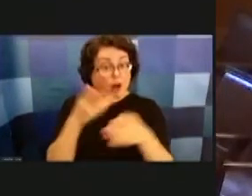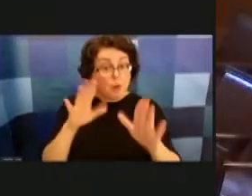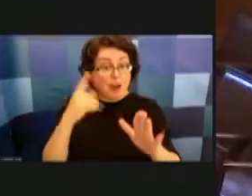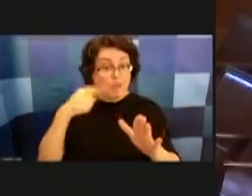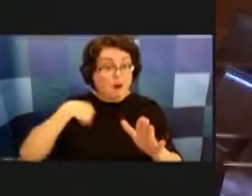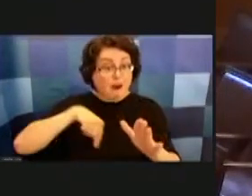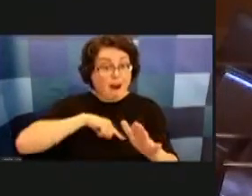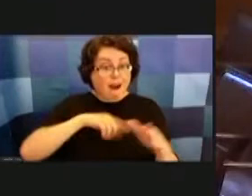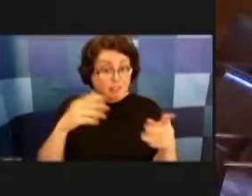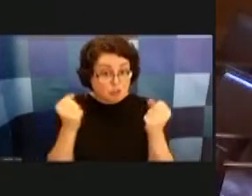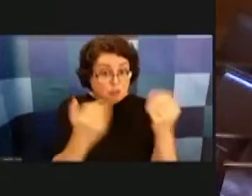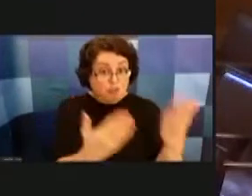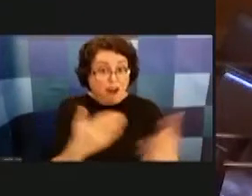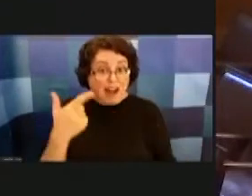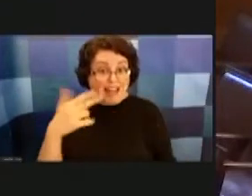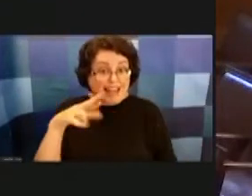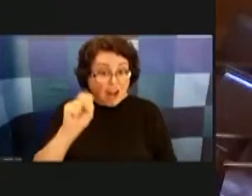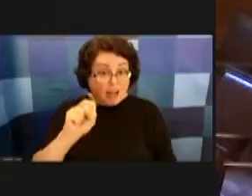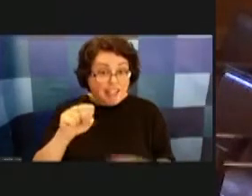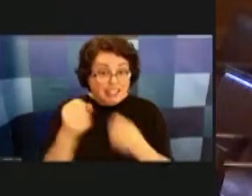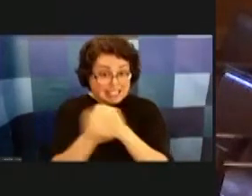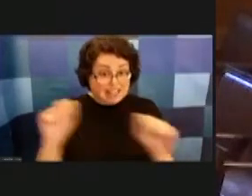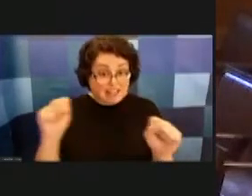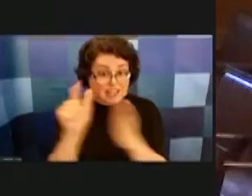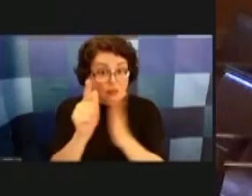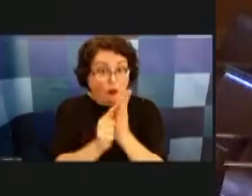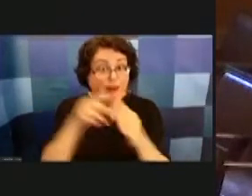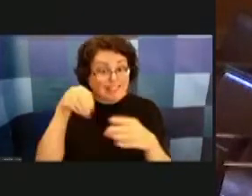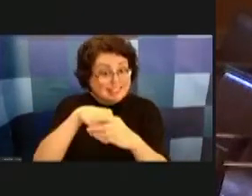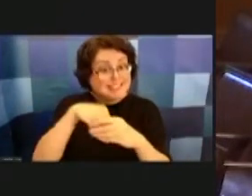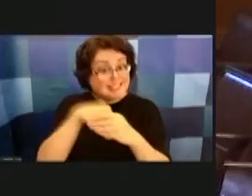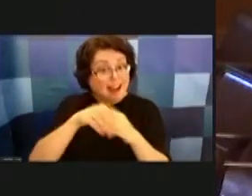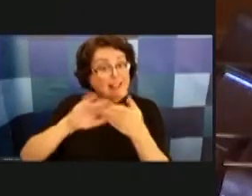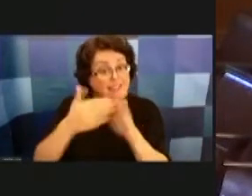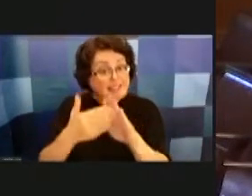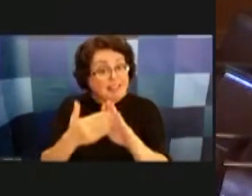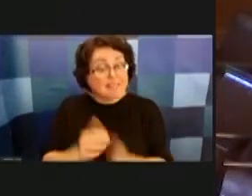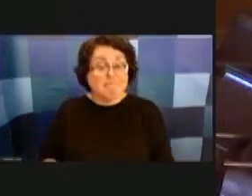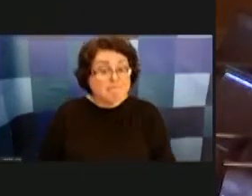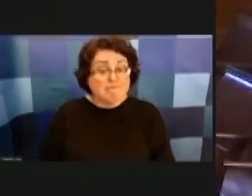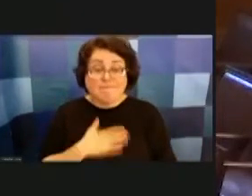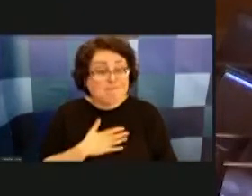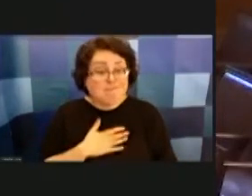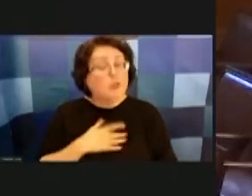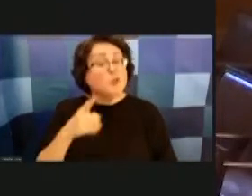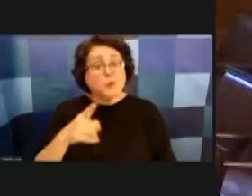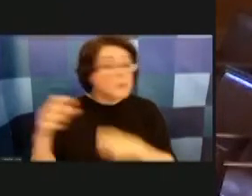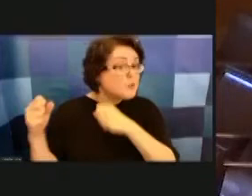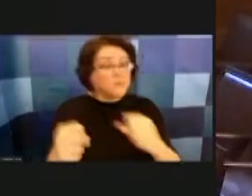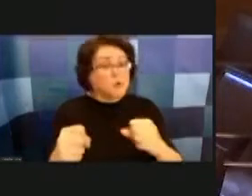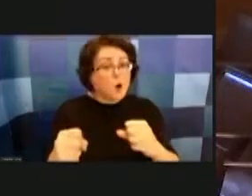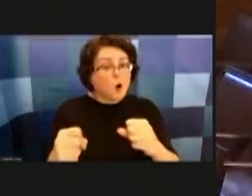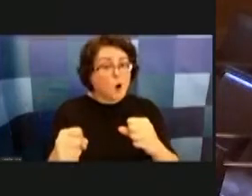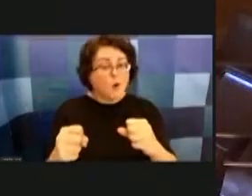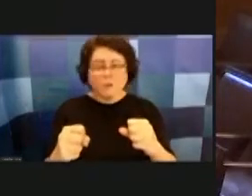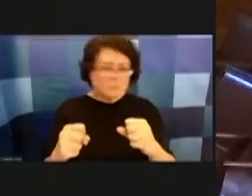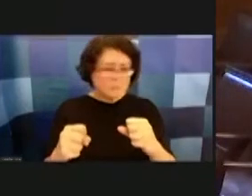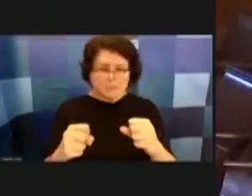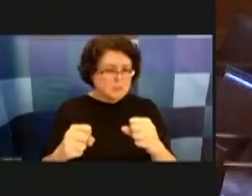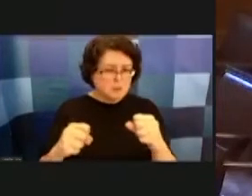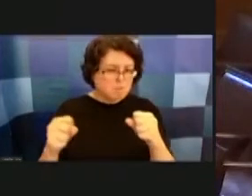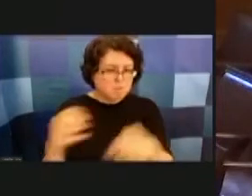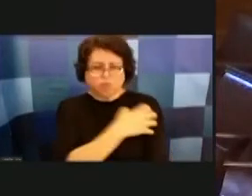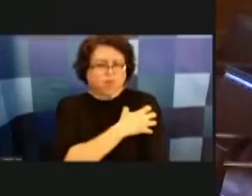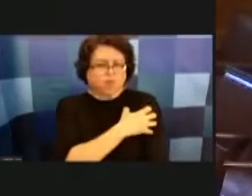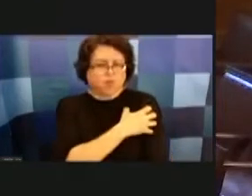gun safety laws within our city so you have you have been a strong fierce advocate on behalf of the city um you're taking away with you